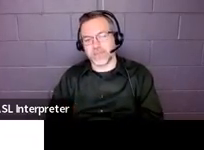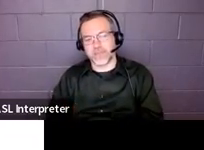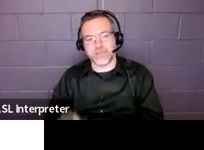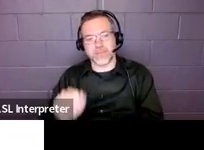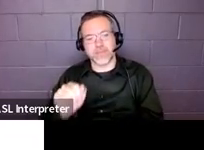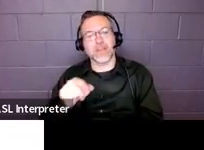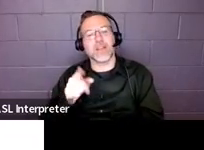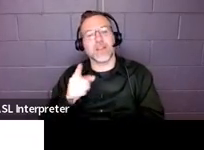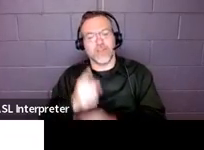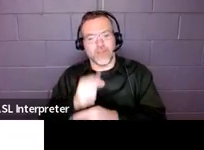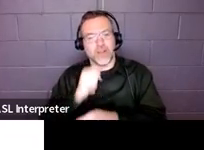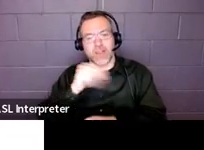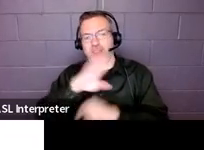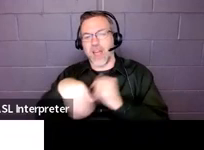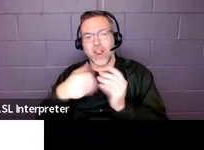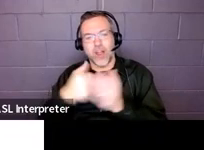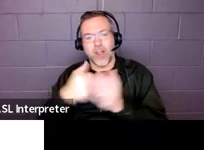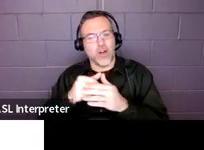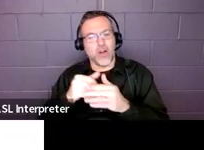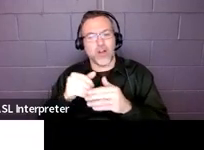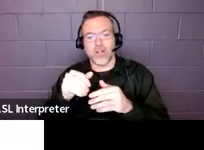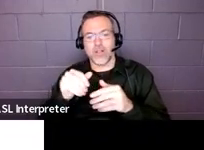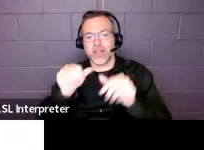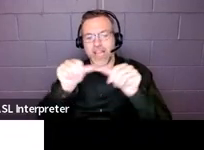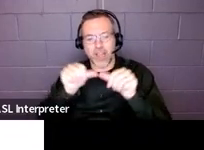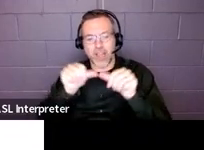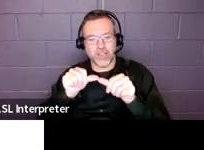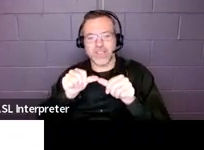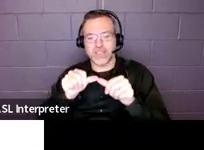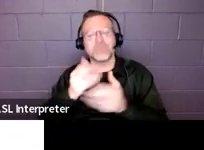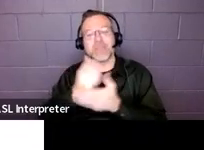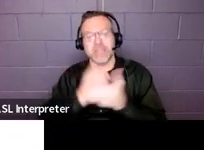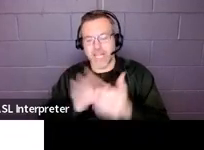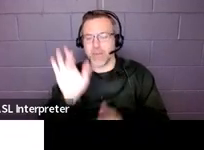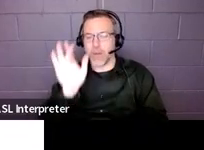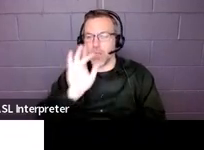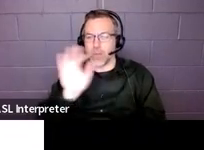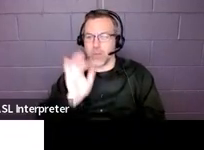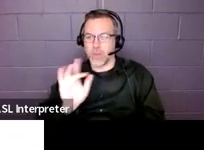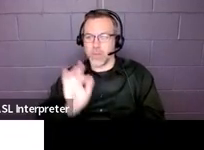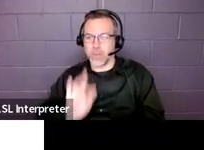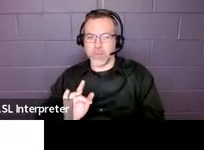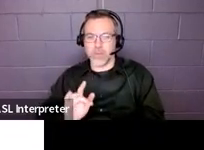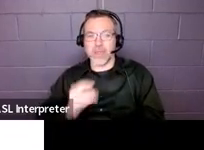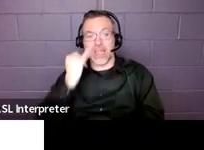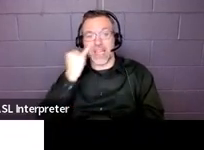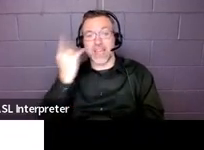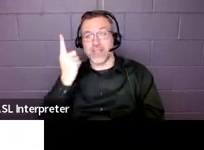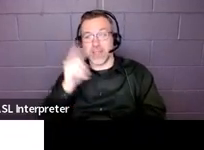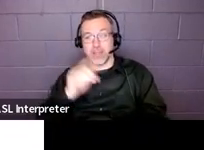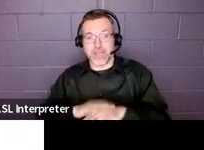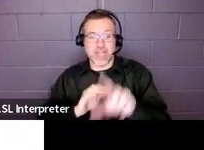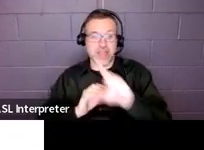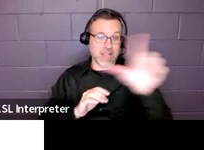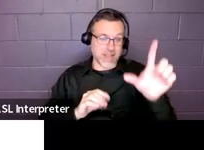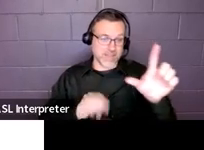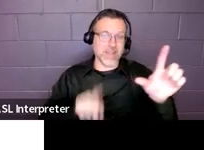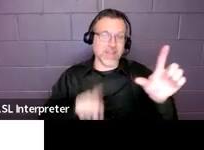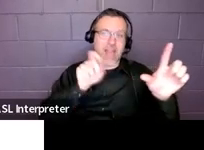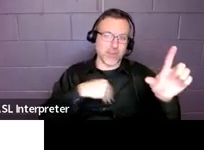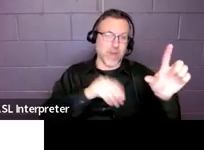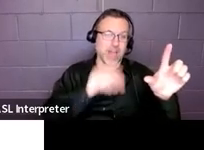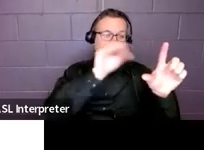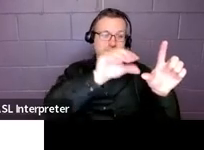Perfect. Not all areas are filled out. We can't have blank boxes. If there's something in the left column, it has to go all the way over to the right. Perfect.